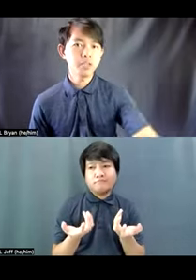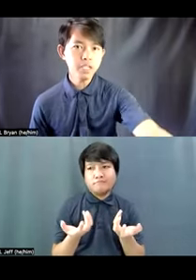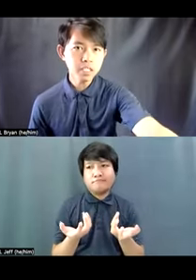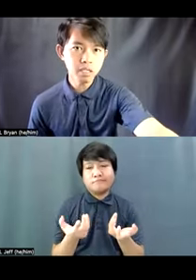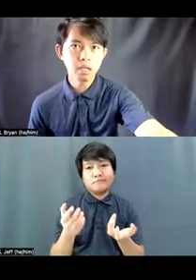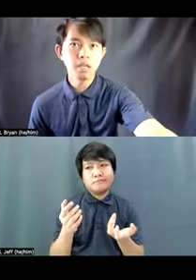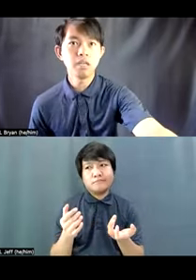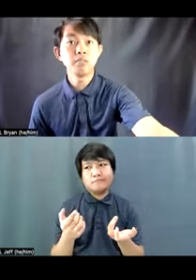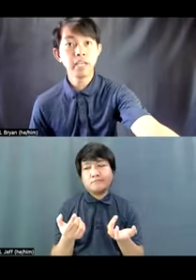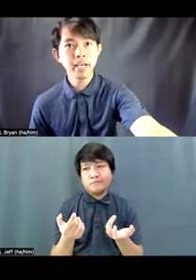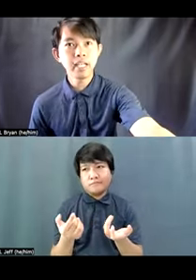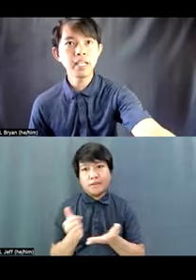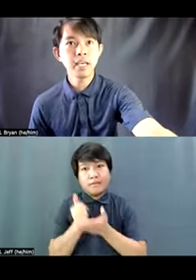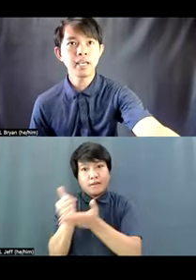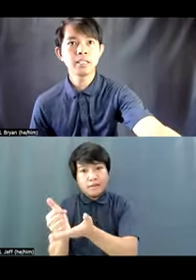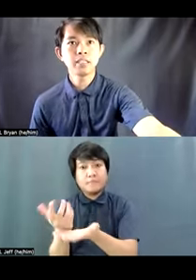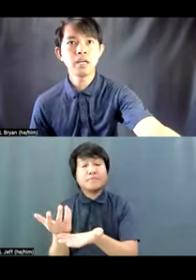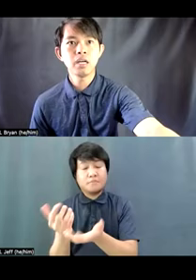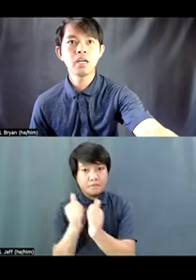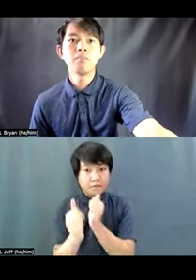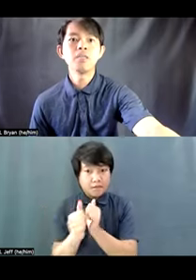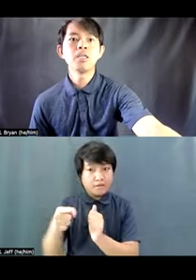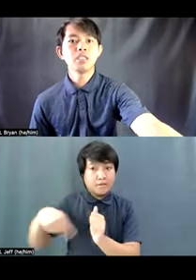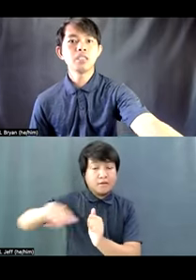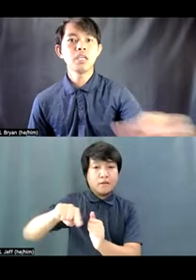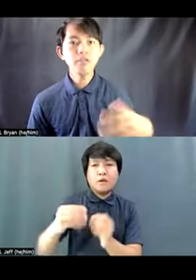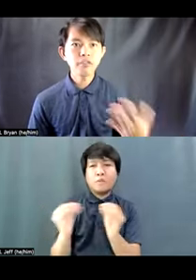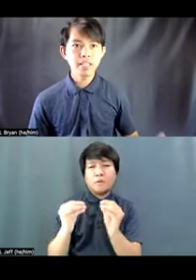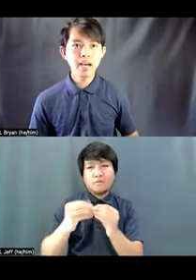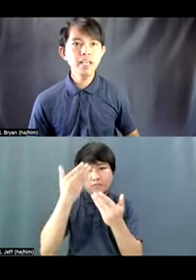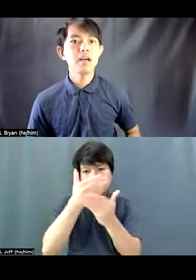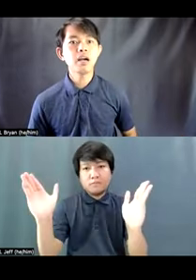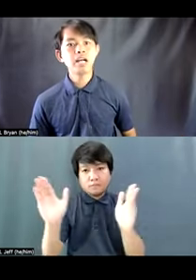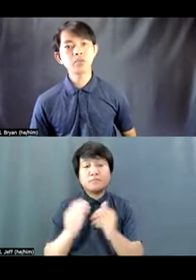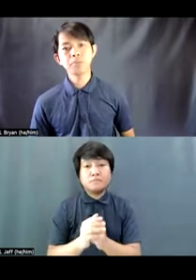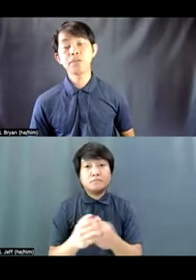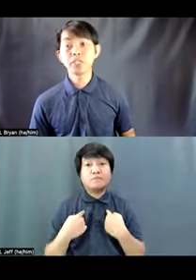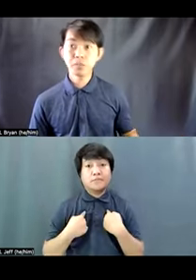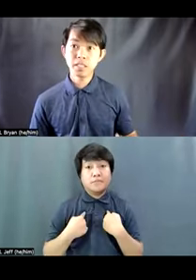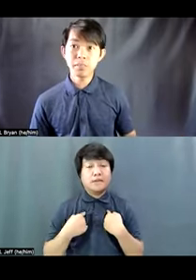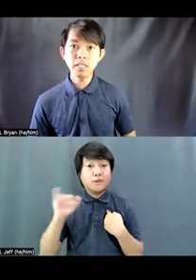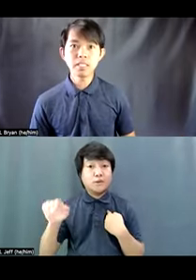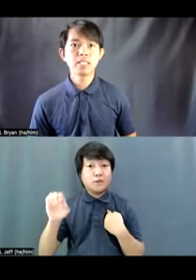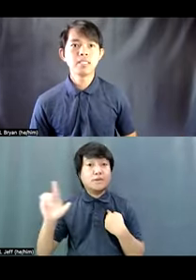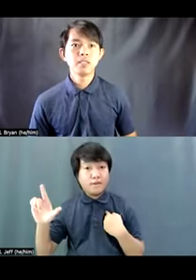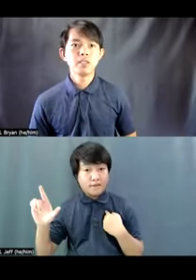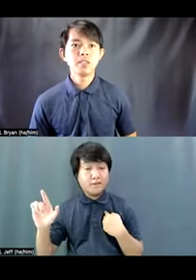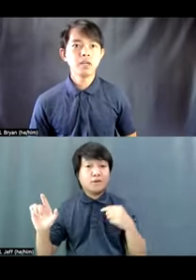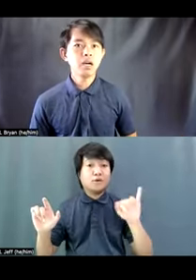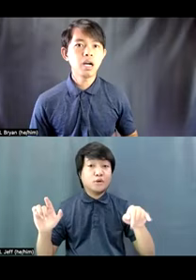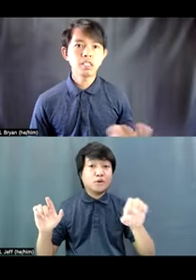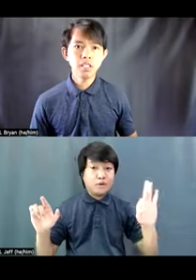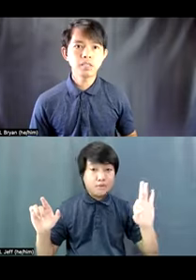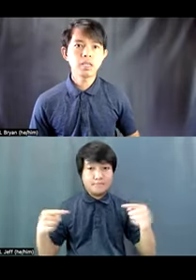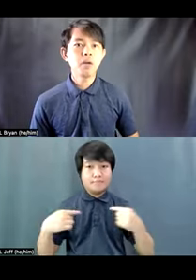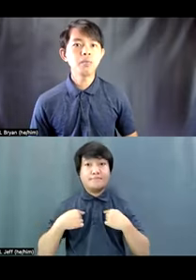co-founders, Jael and Jeff and I, are actually persons with disabilities. So